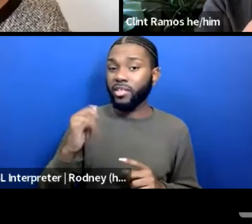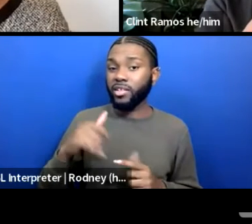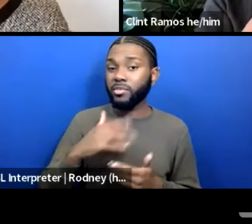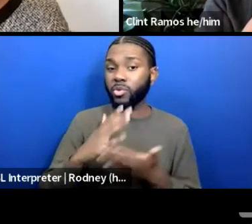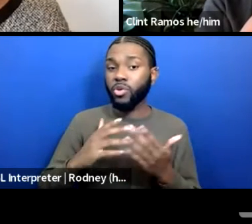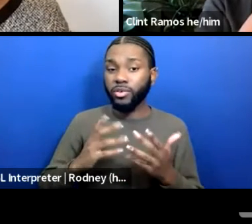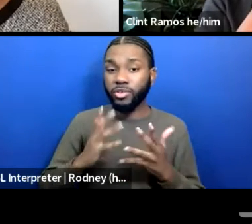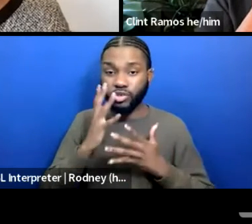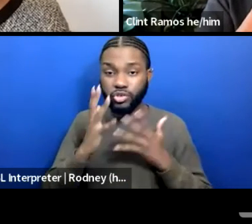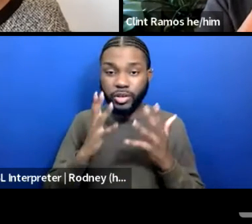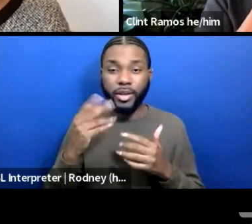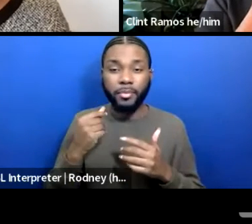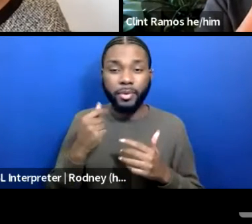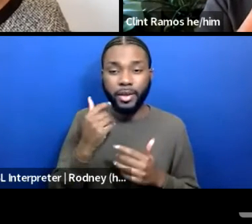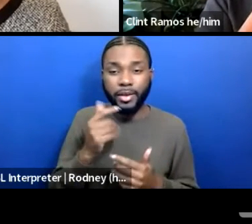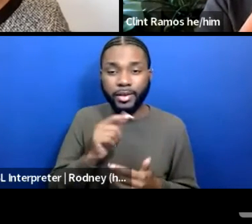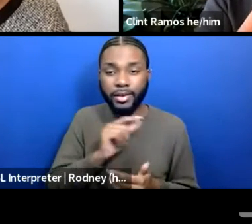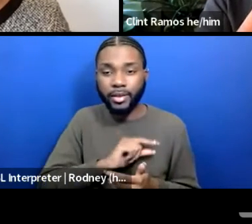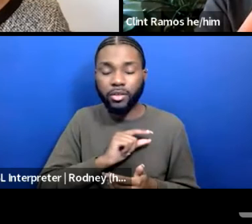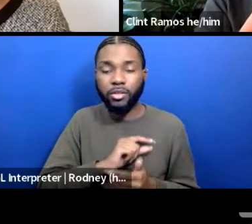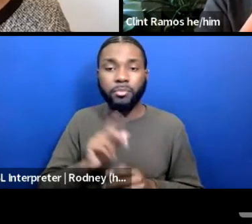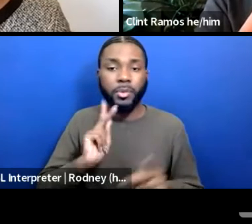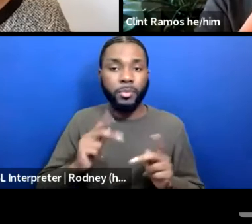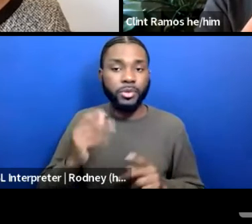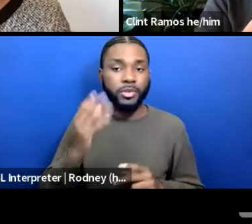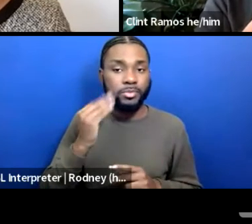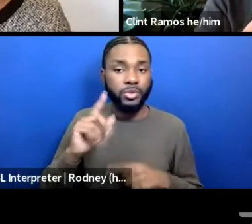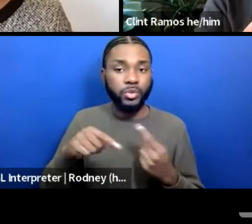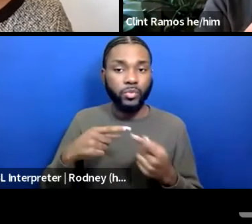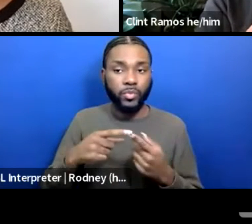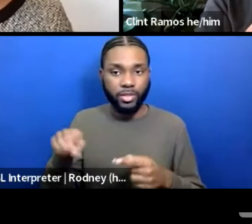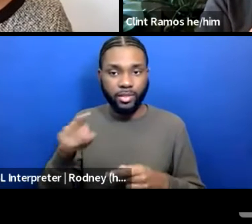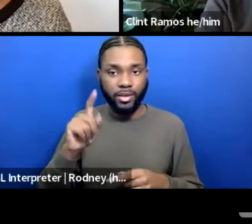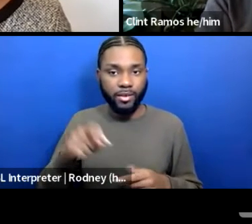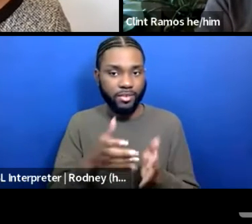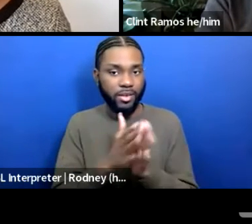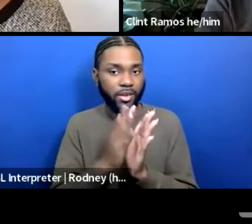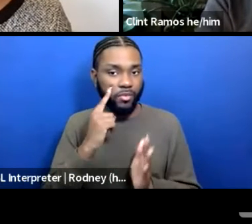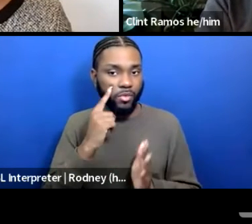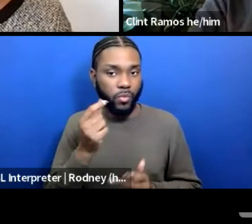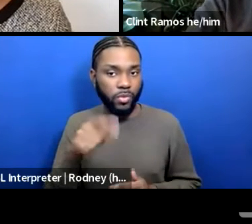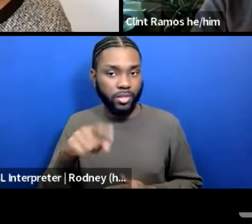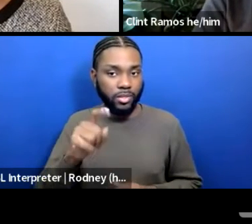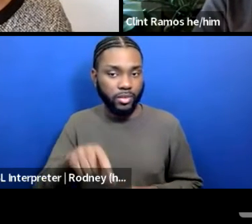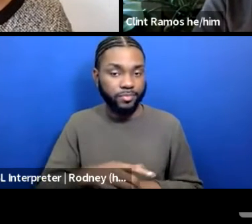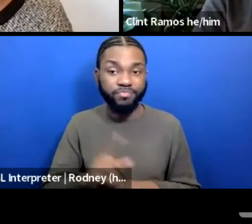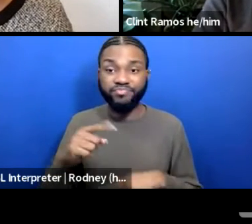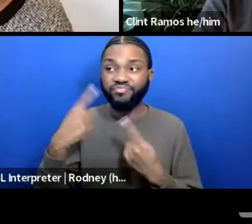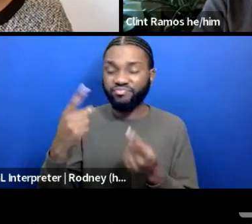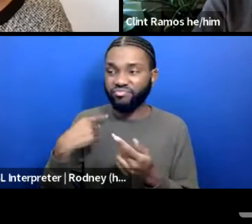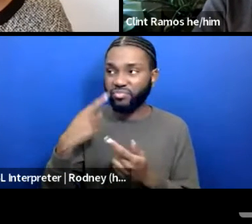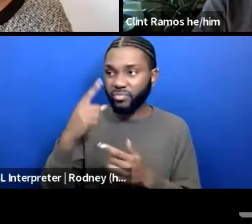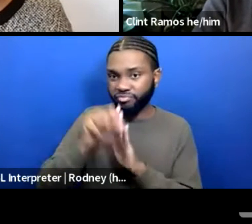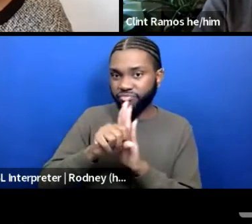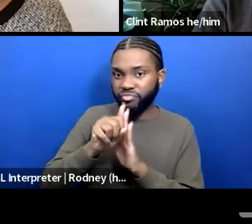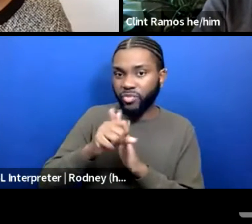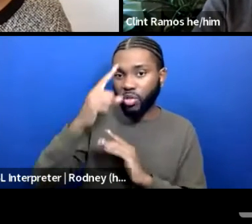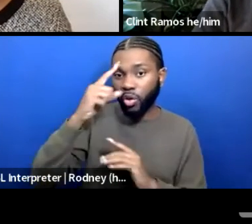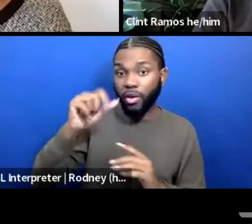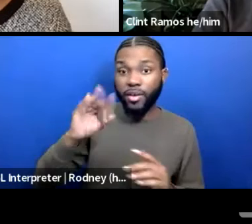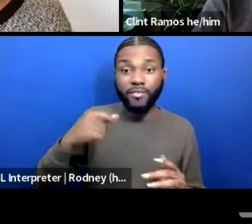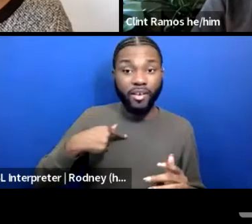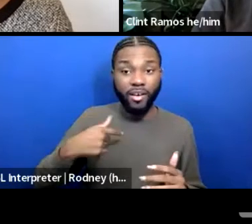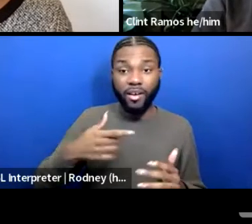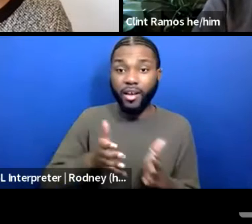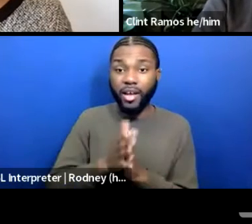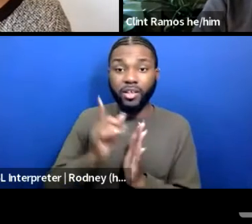guilt surrounding it and asking for what you need because we've been conditioned to feel if I ask for childcare, if I ask